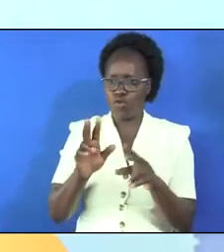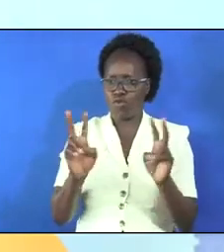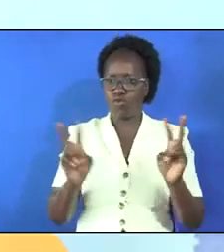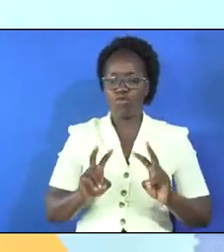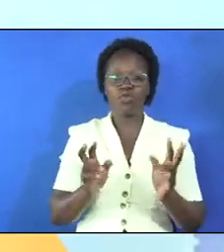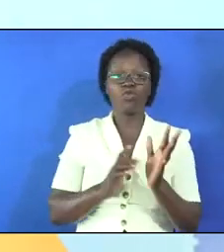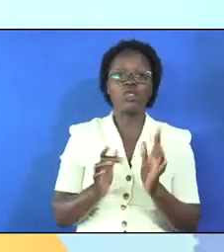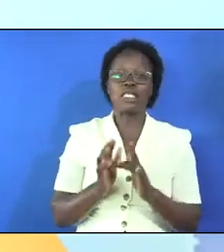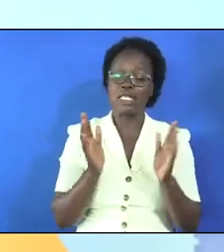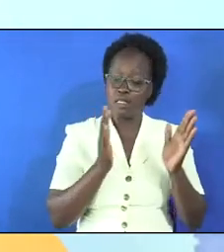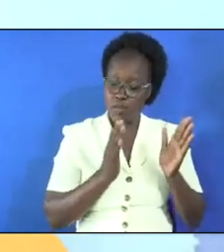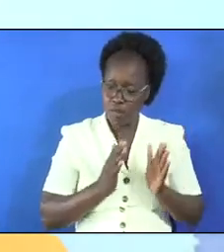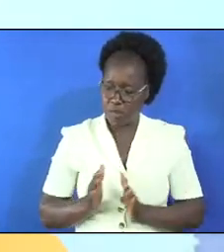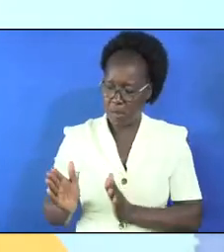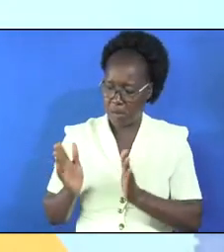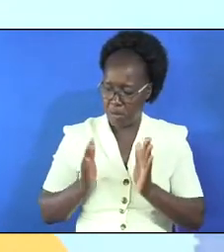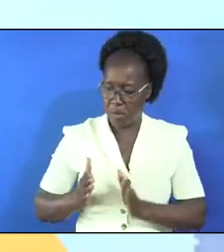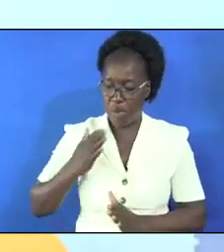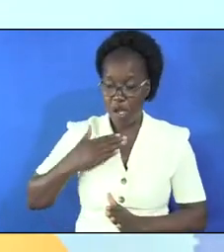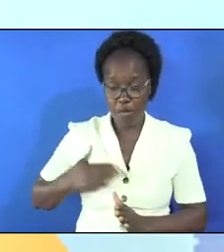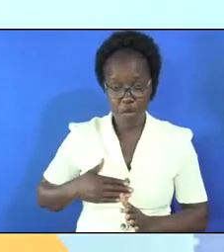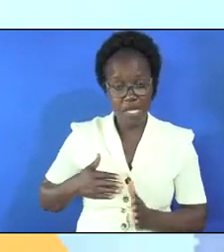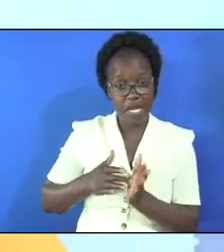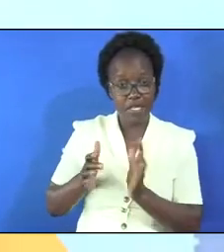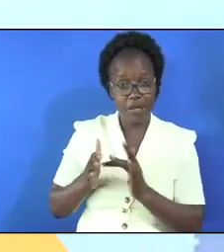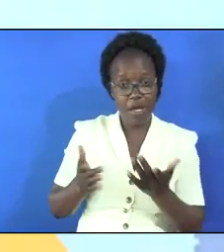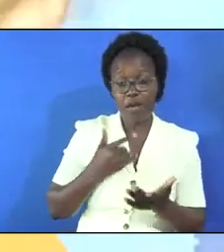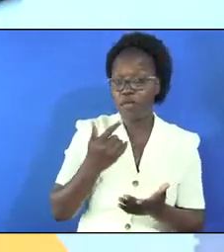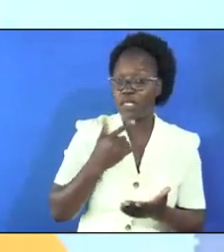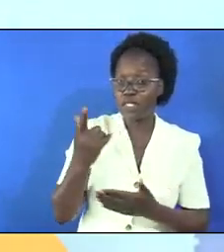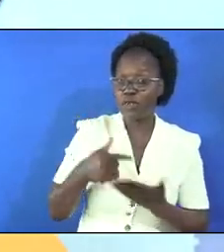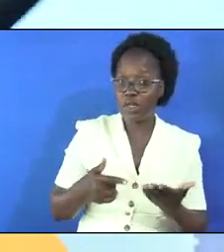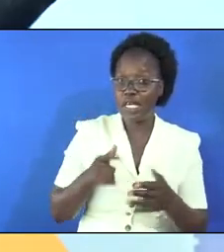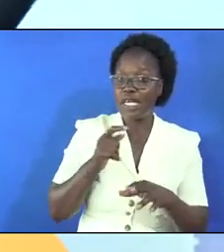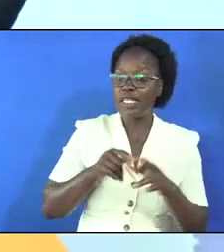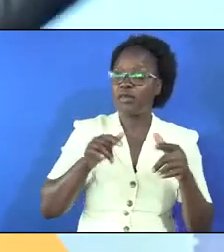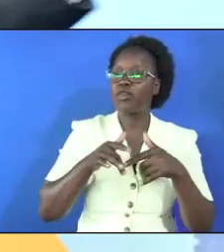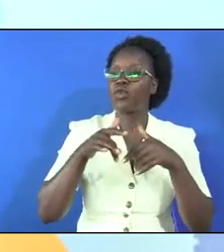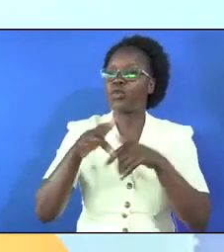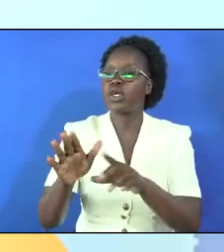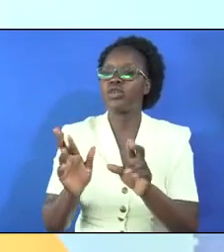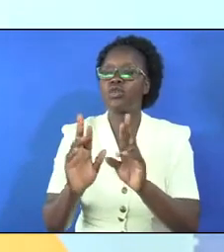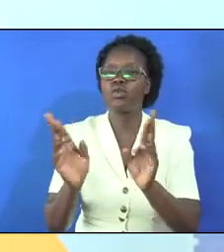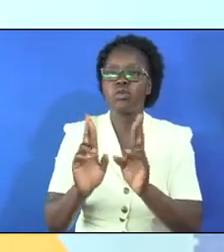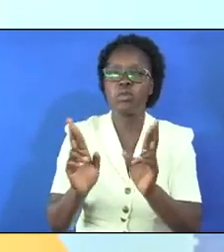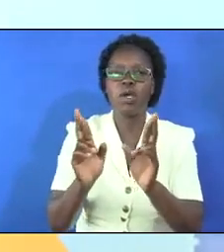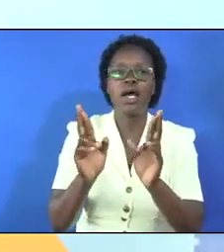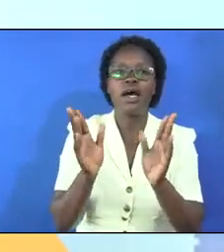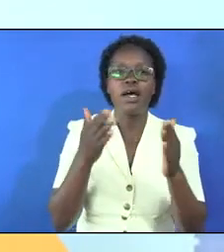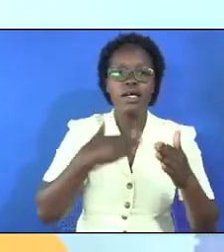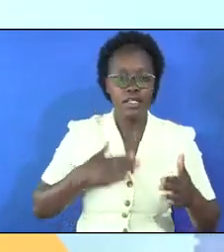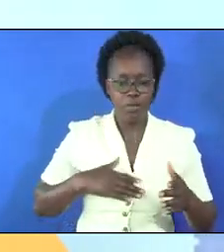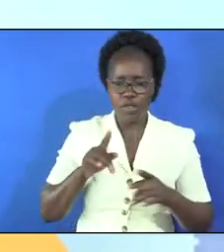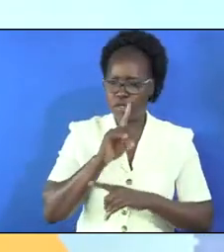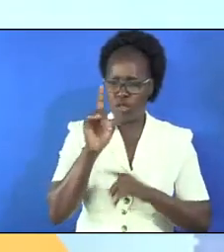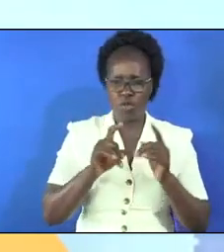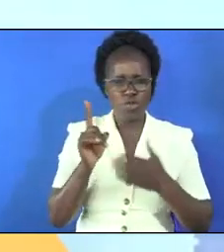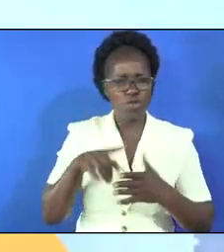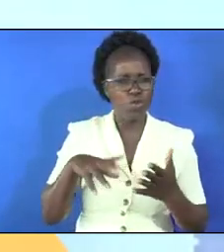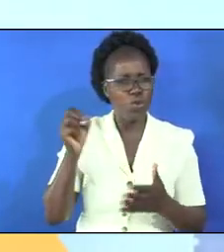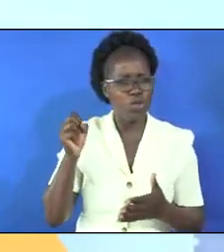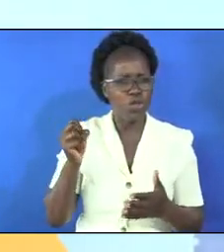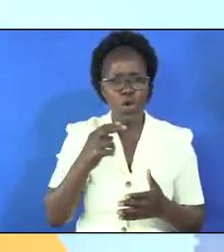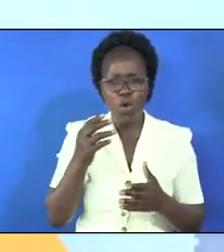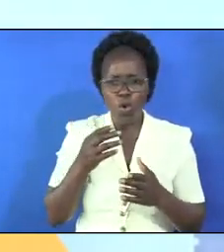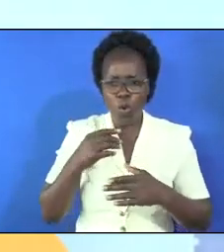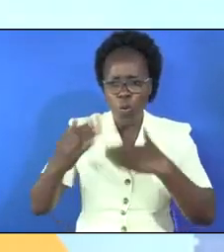jesus and to prepare his body and the bible is saying that when they went to prepare his body the question was who